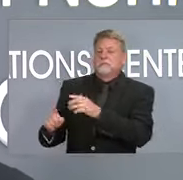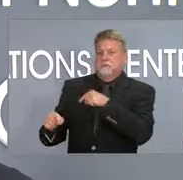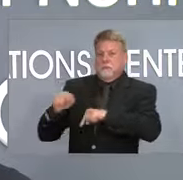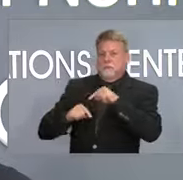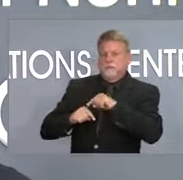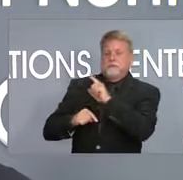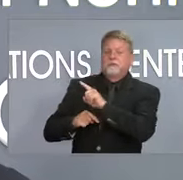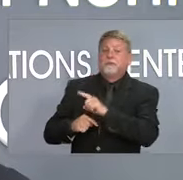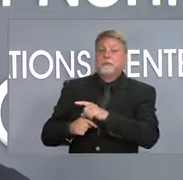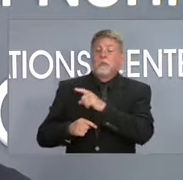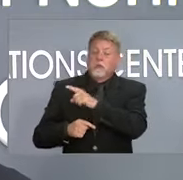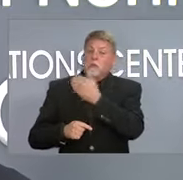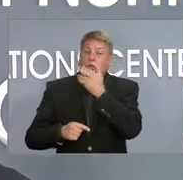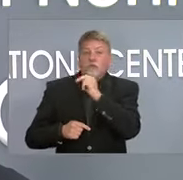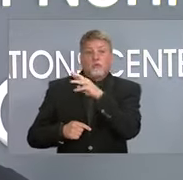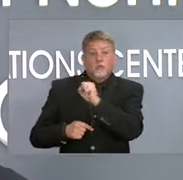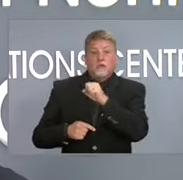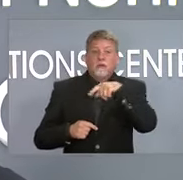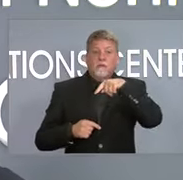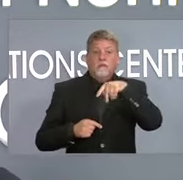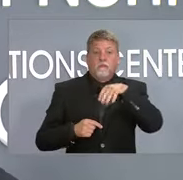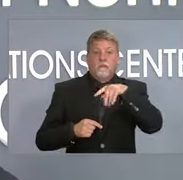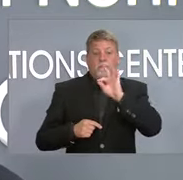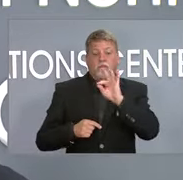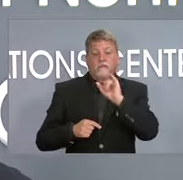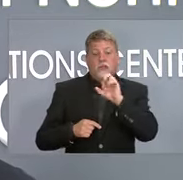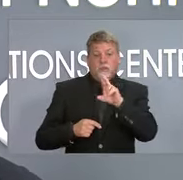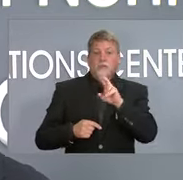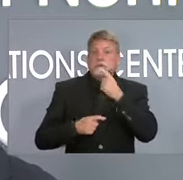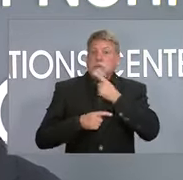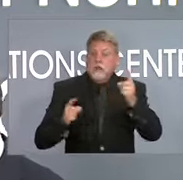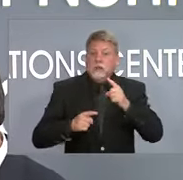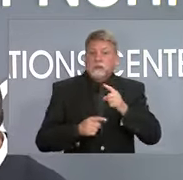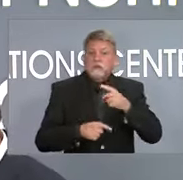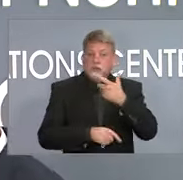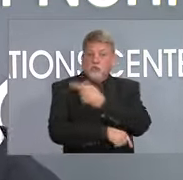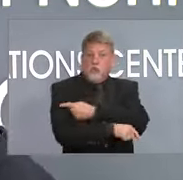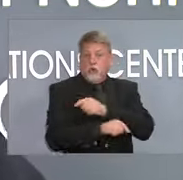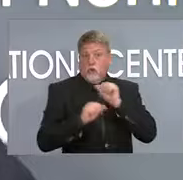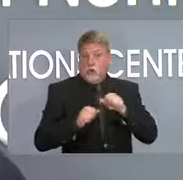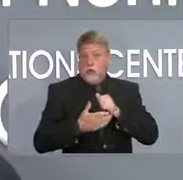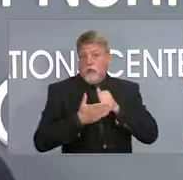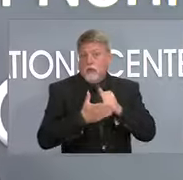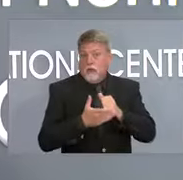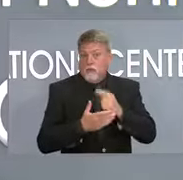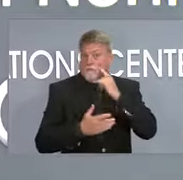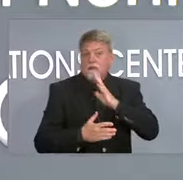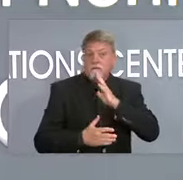with this news that the vaccine can be effective for them. I'll let Dr. Cohen comment on the other.